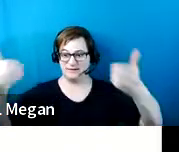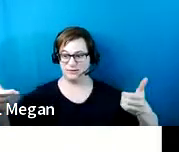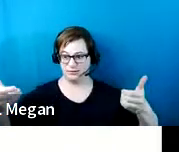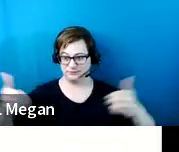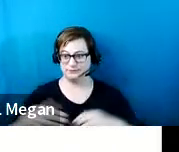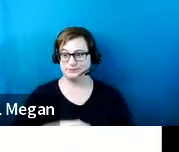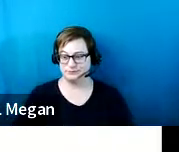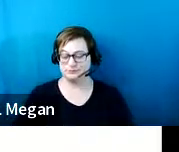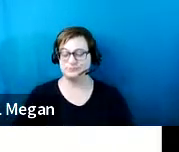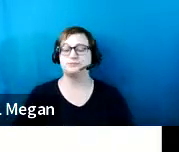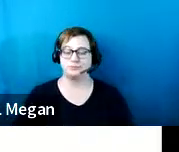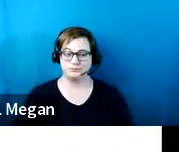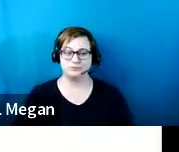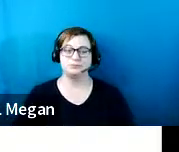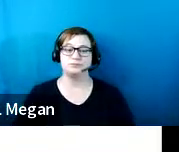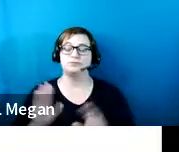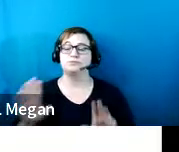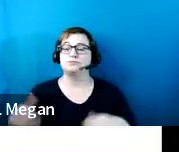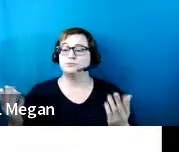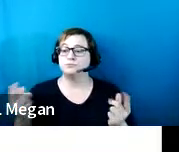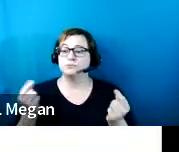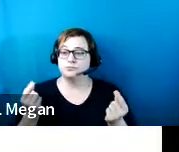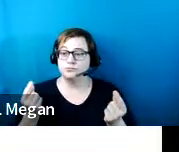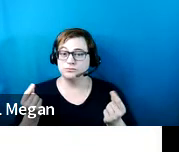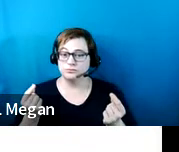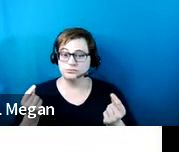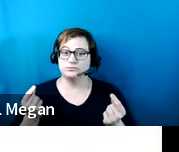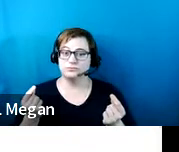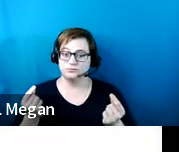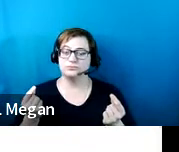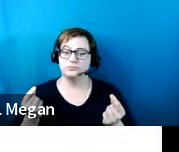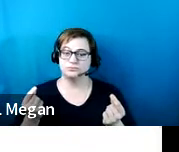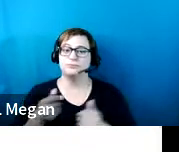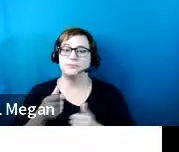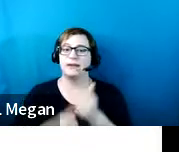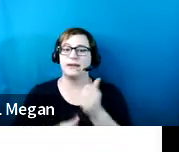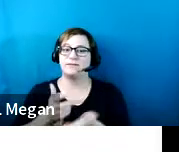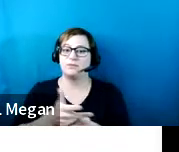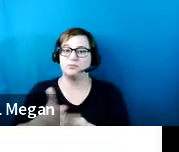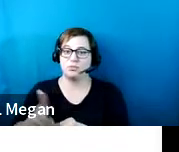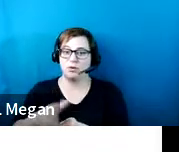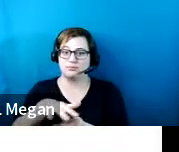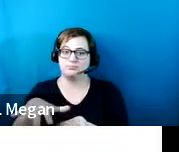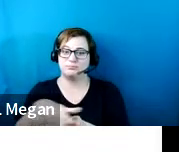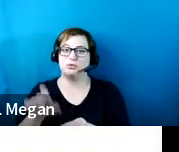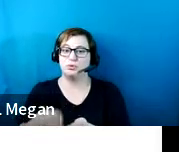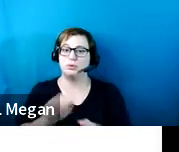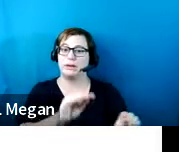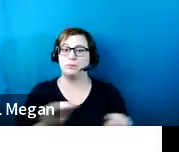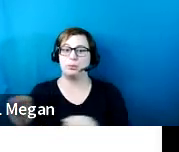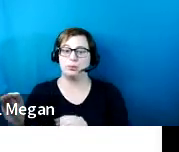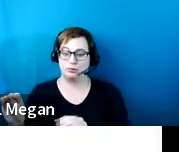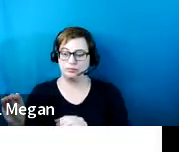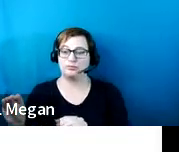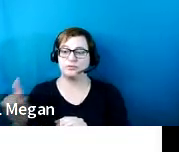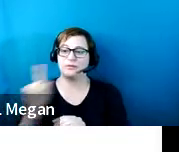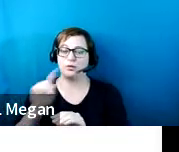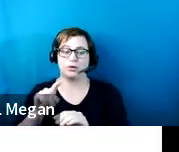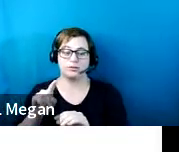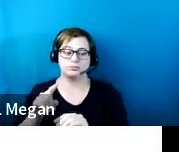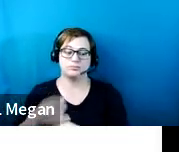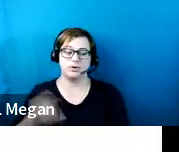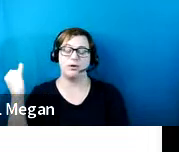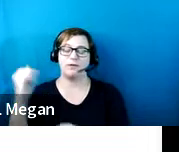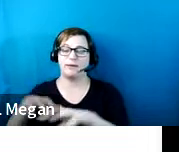And then what you do is you can move those parking spaces in, in like the satellite lot, or a less than